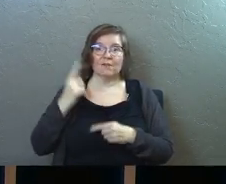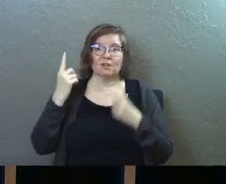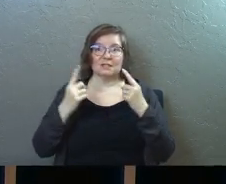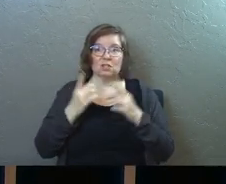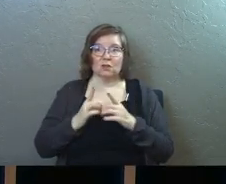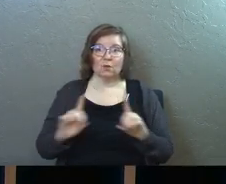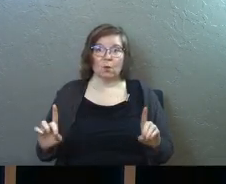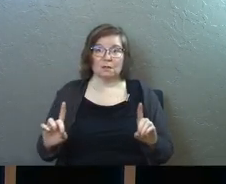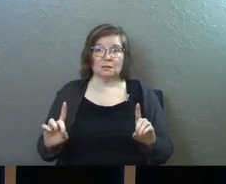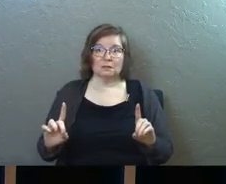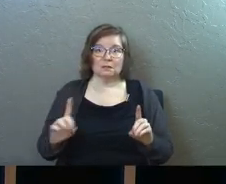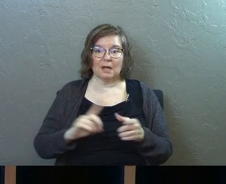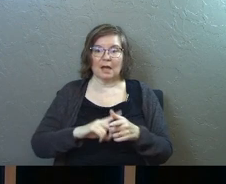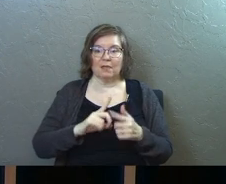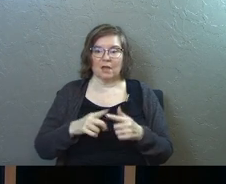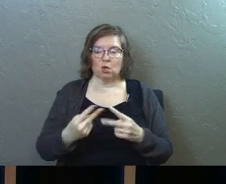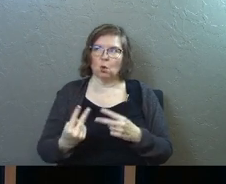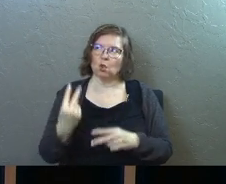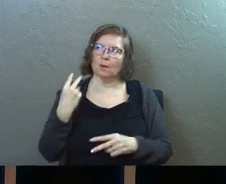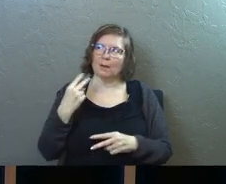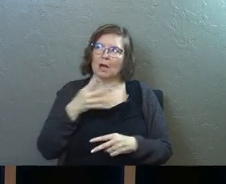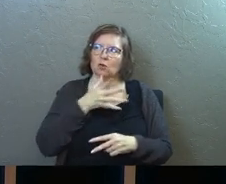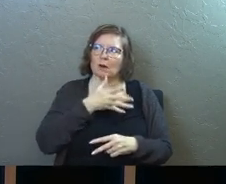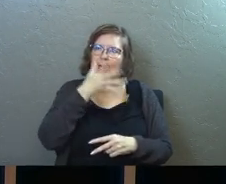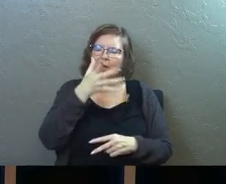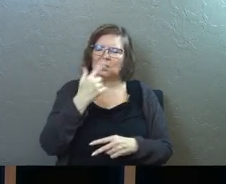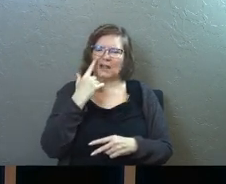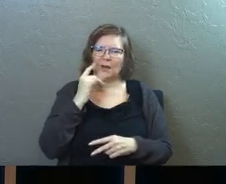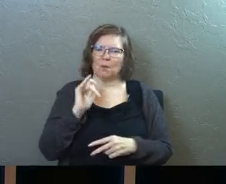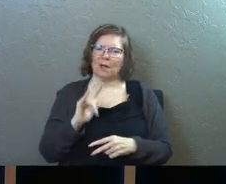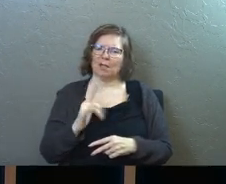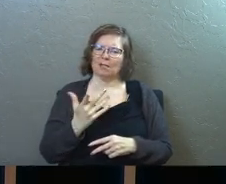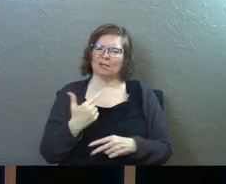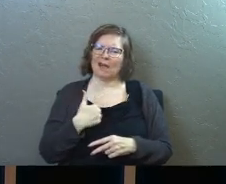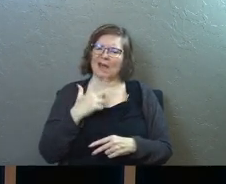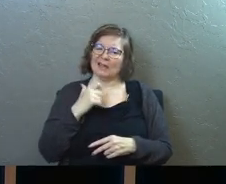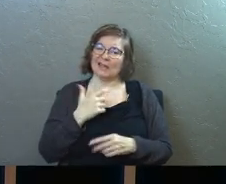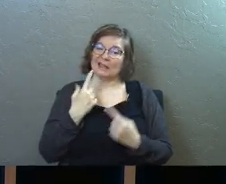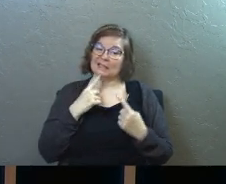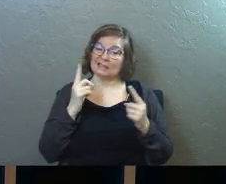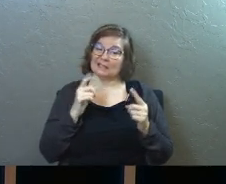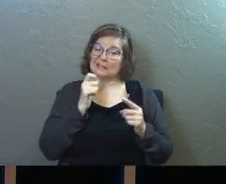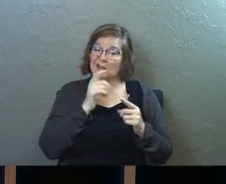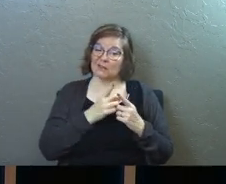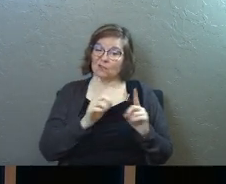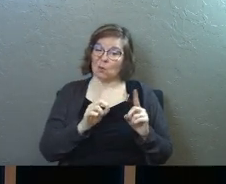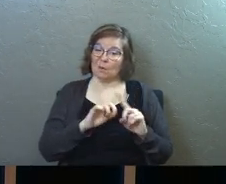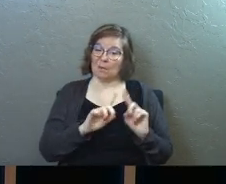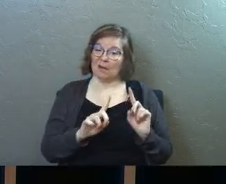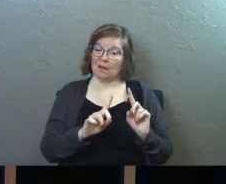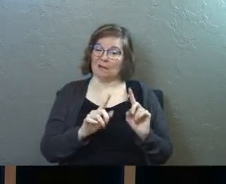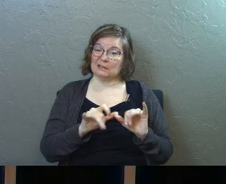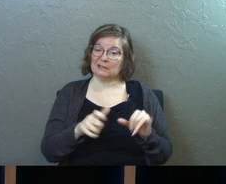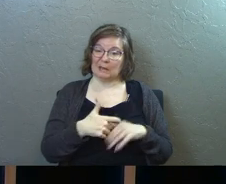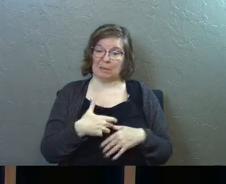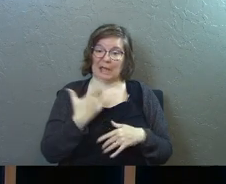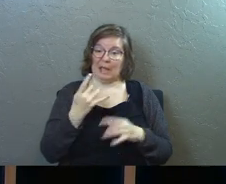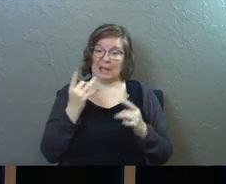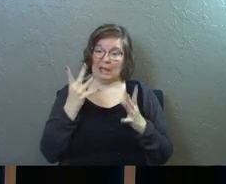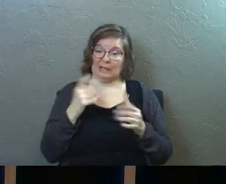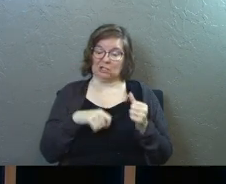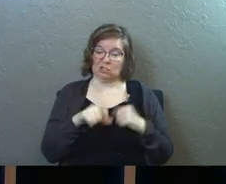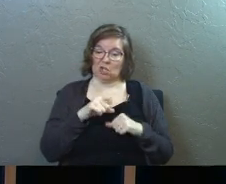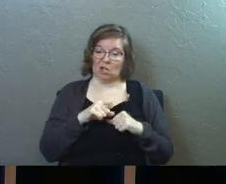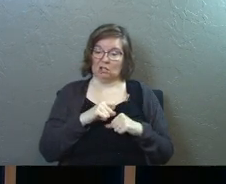consider divorce and then you look back on grandma and grandpa and you're like well I guess they succeeded it never got divorced they hated each